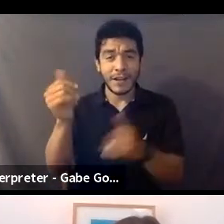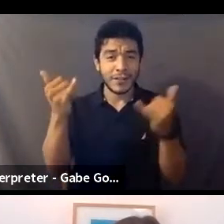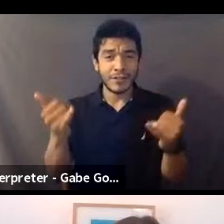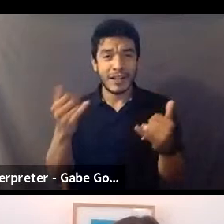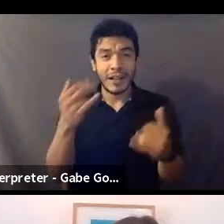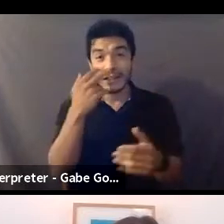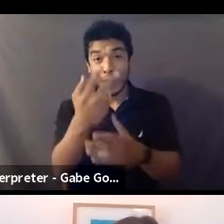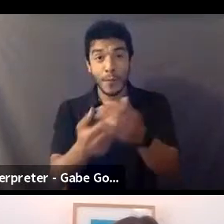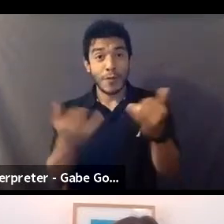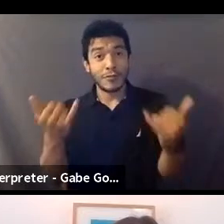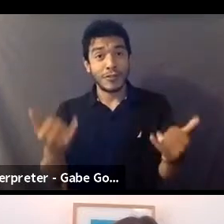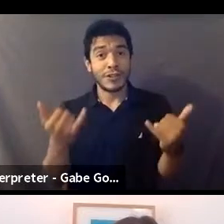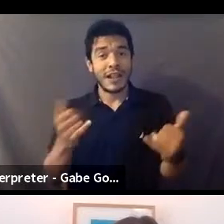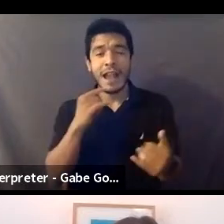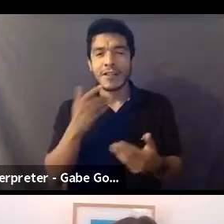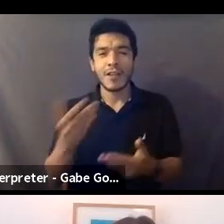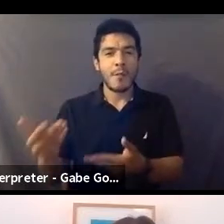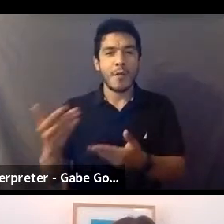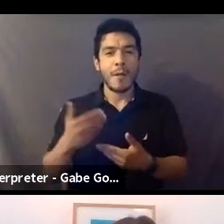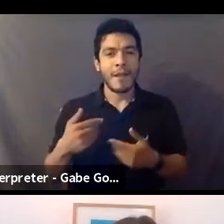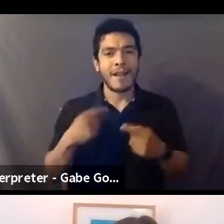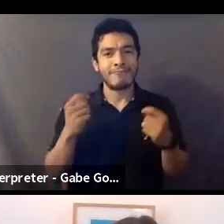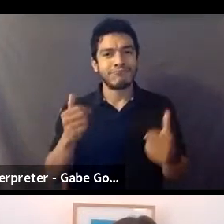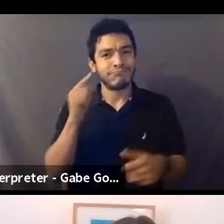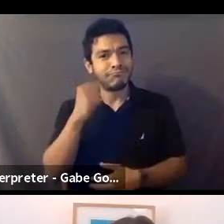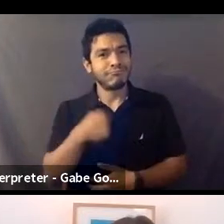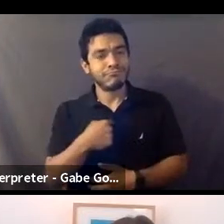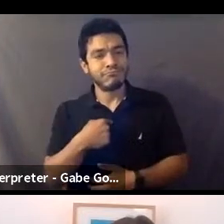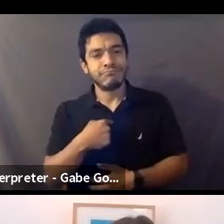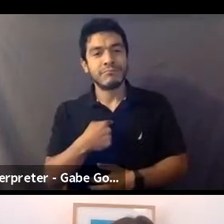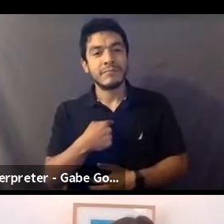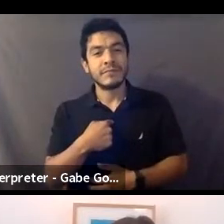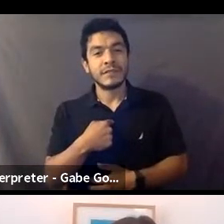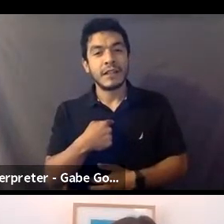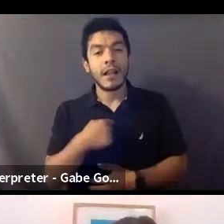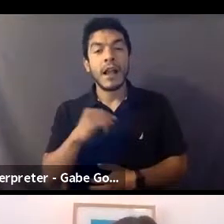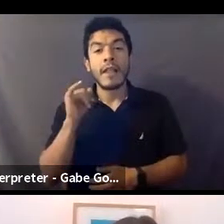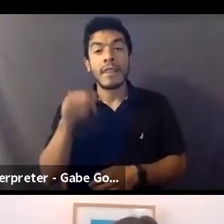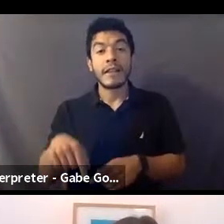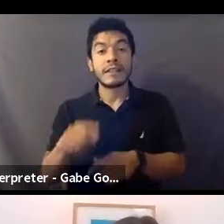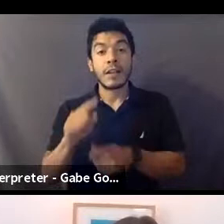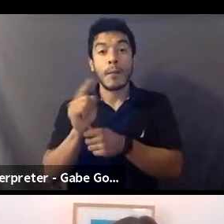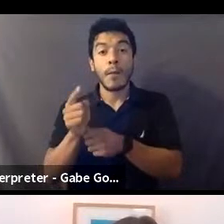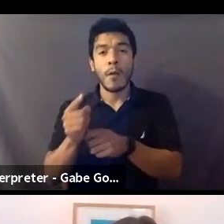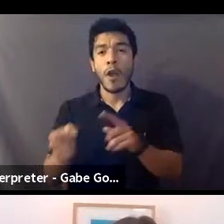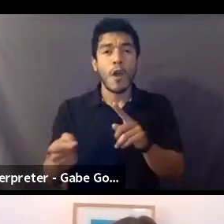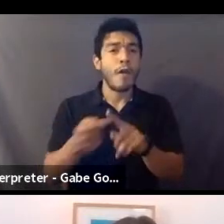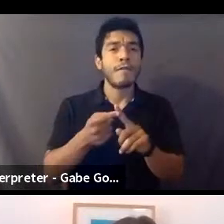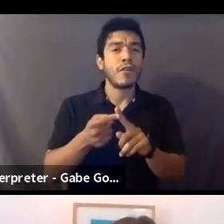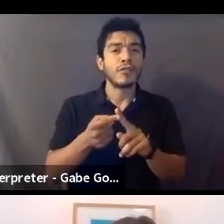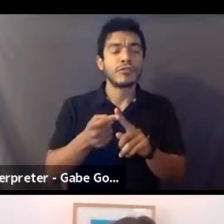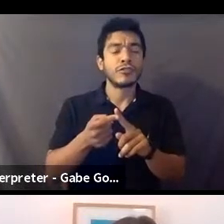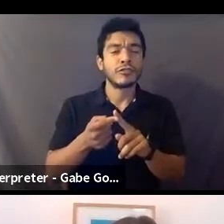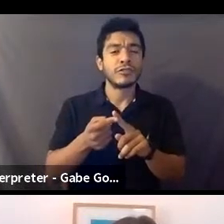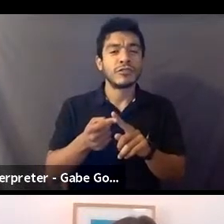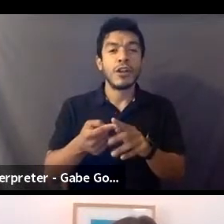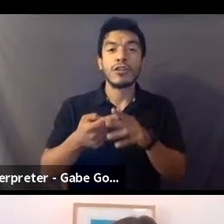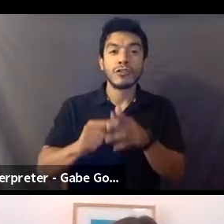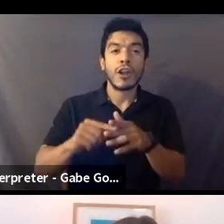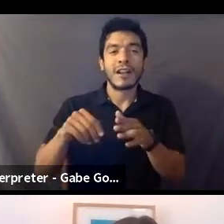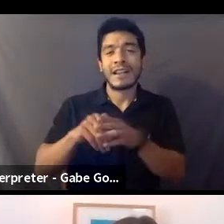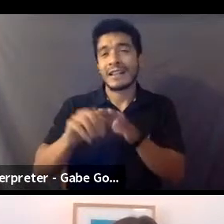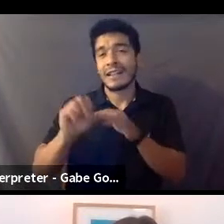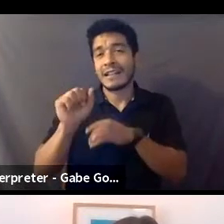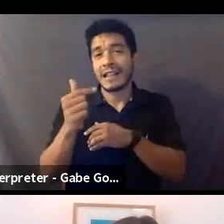actually brought back immediately for me, the, uh, moment in which this conversation first walked into the SAG-AFTRA